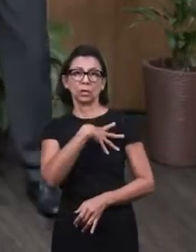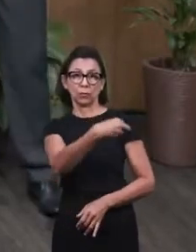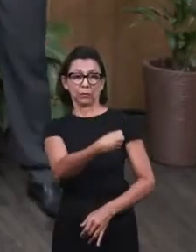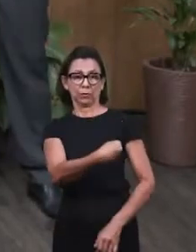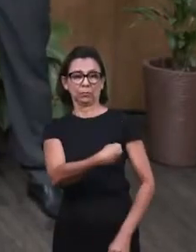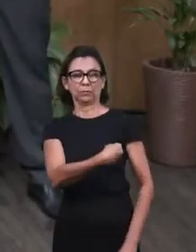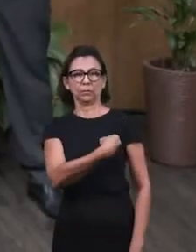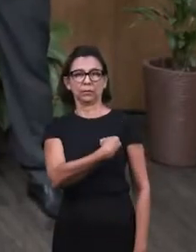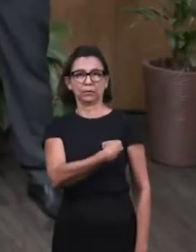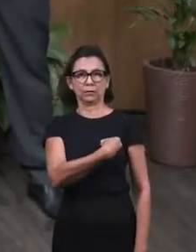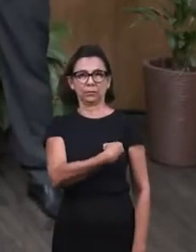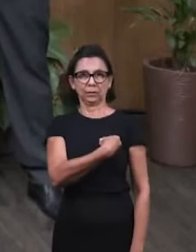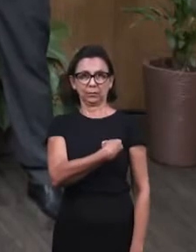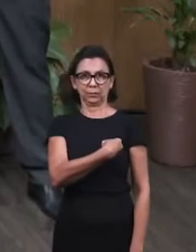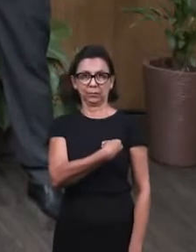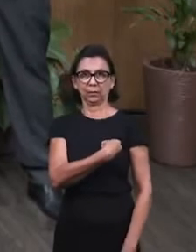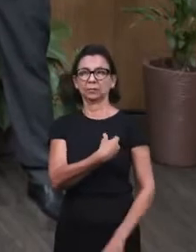lives.